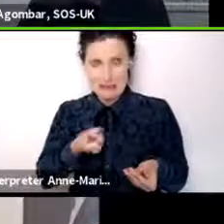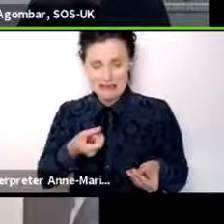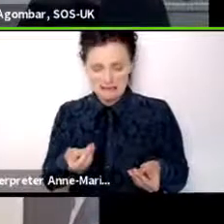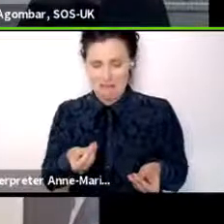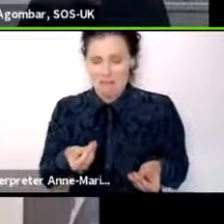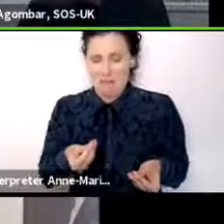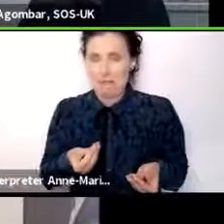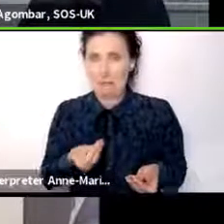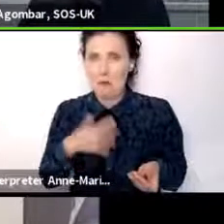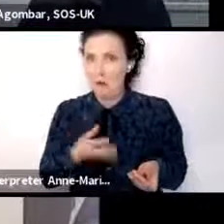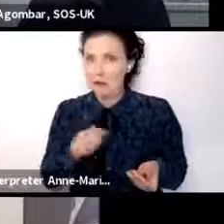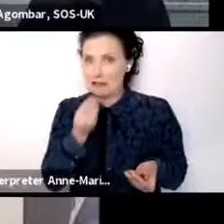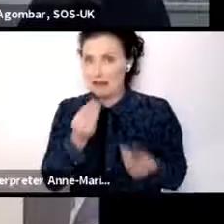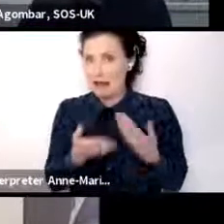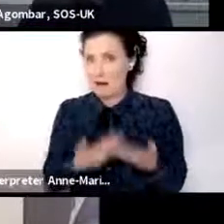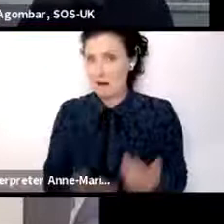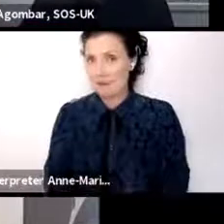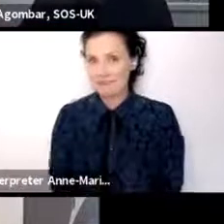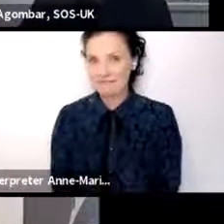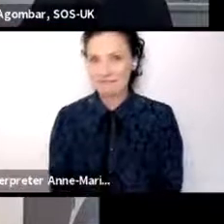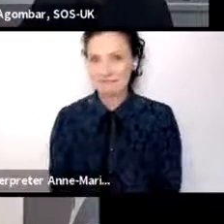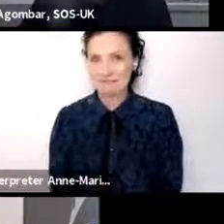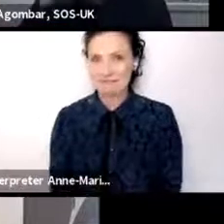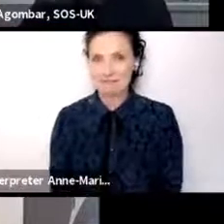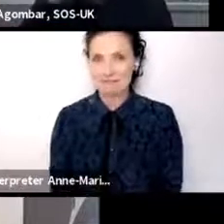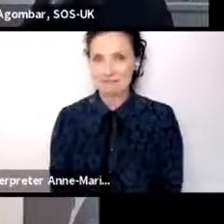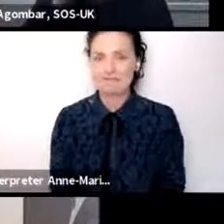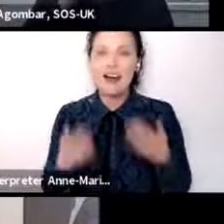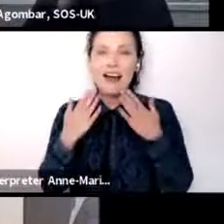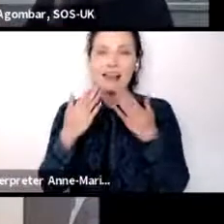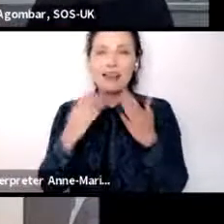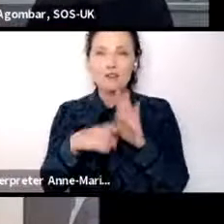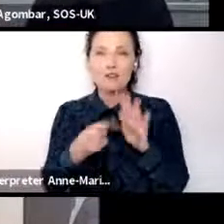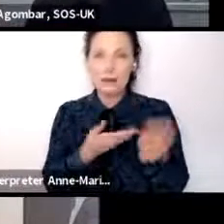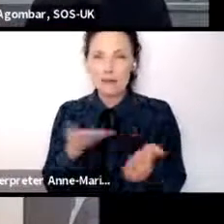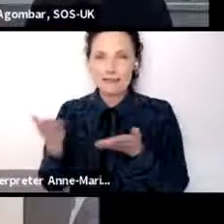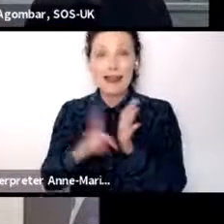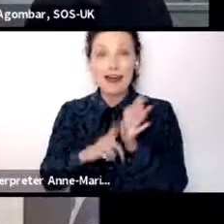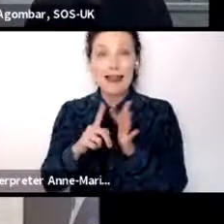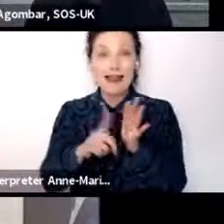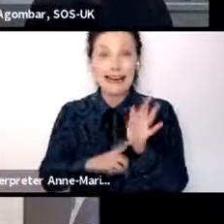it anyway. Thank you, Jamie. Quickly, we'll get round everybody else. Lily?